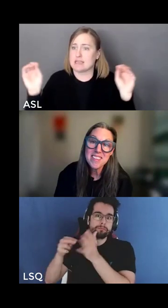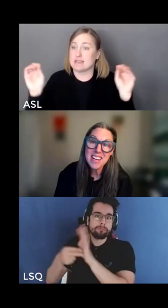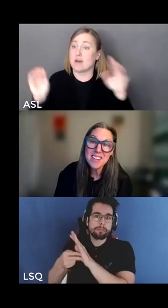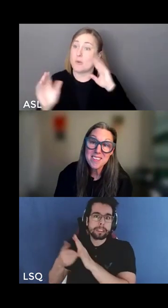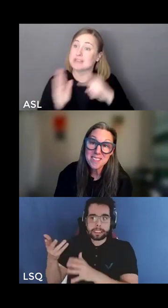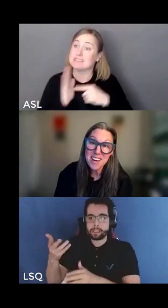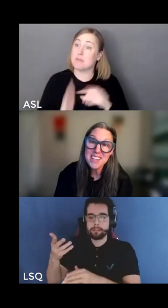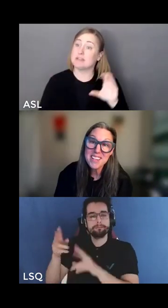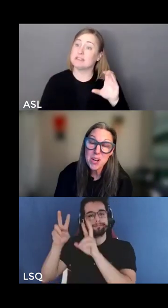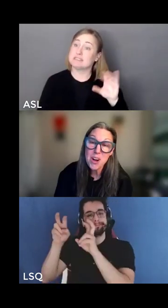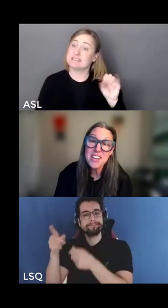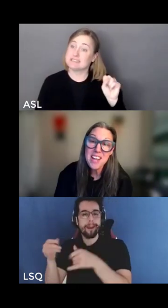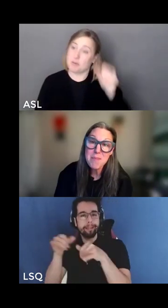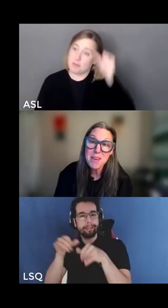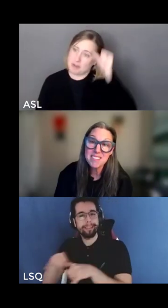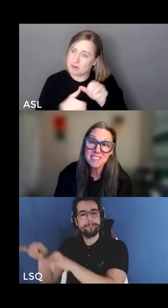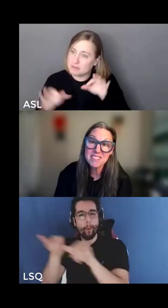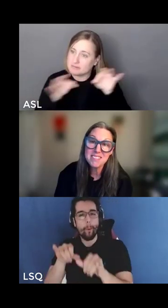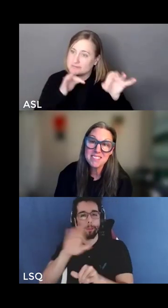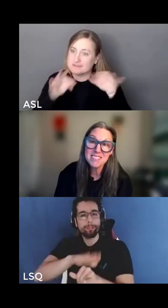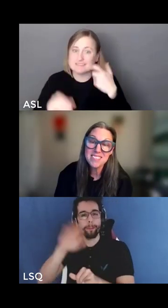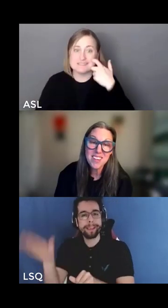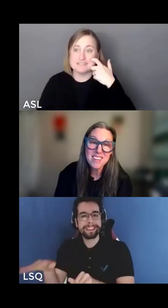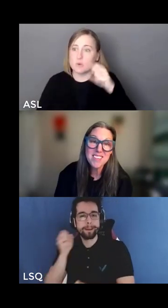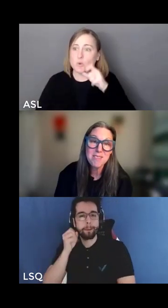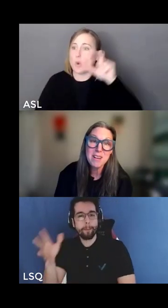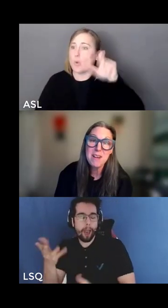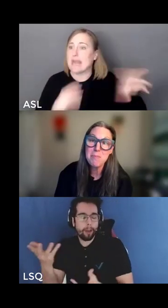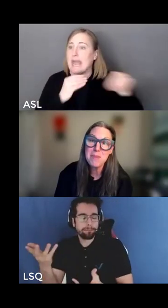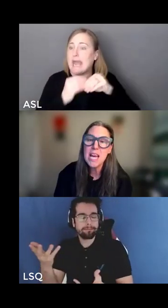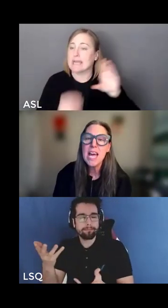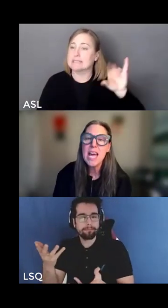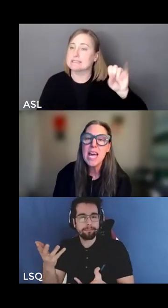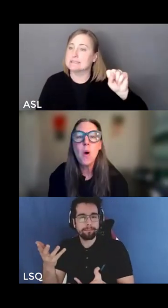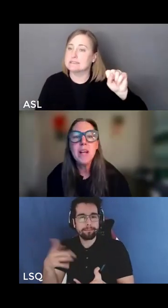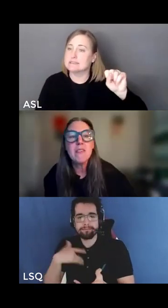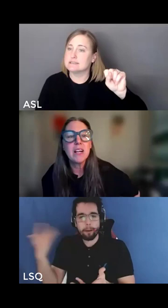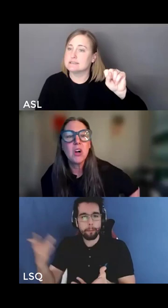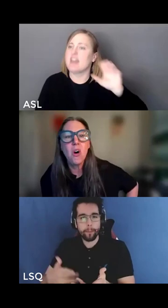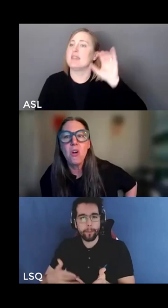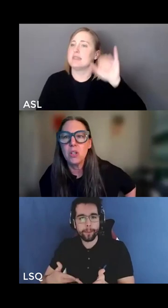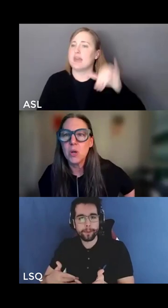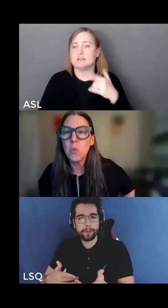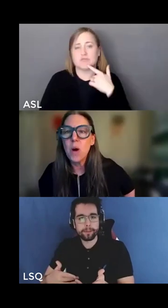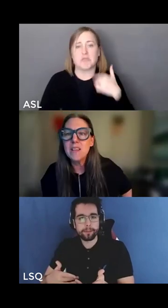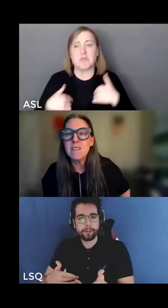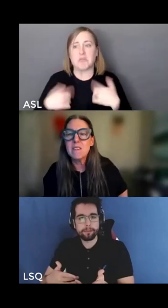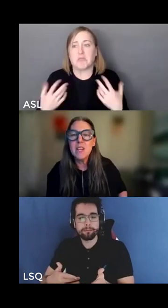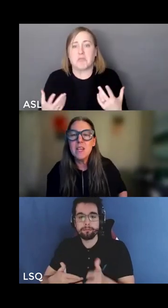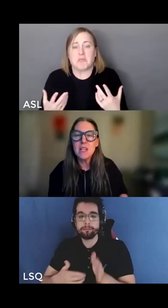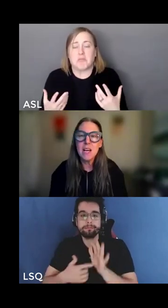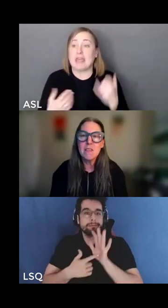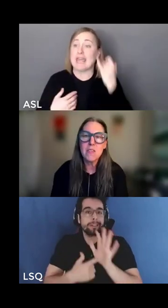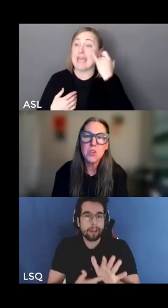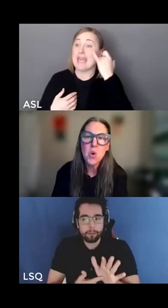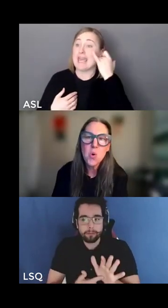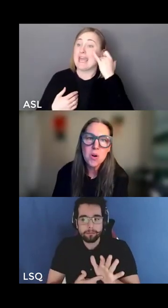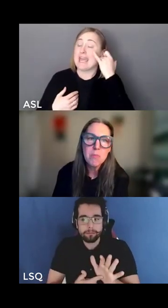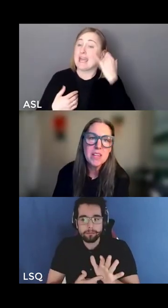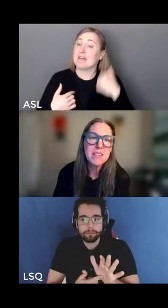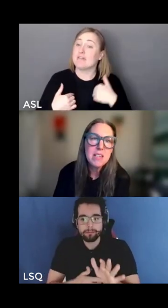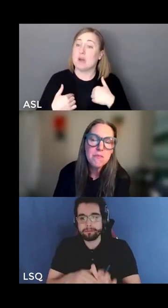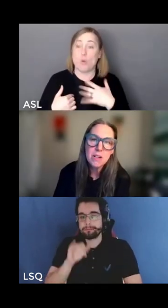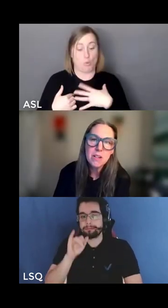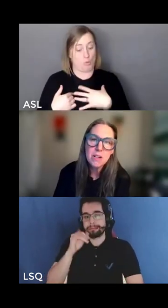cis right beyond naming just the right way to be and what is that called when whiteness is taken as the